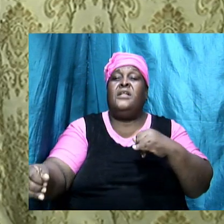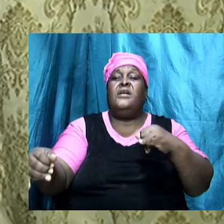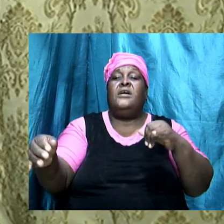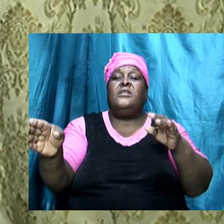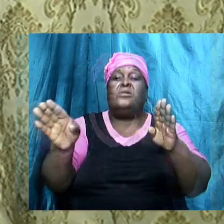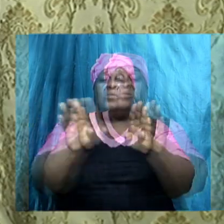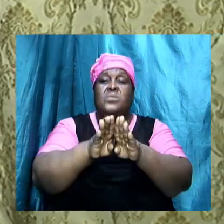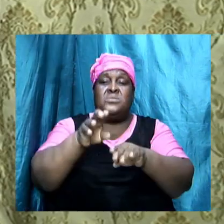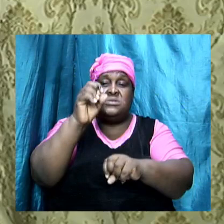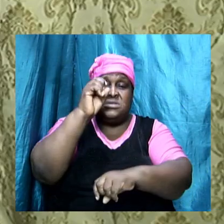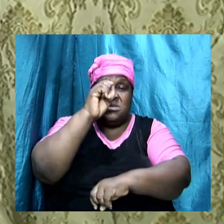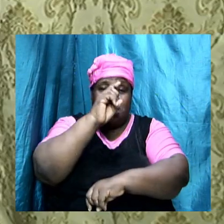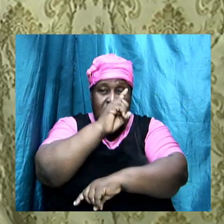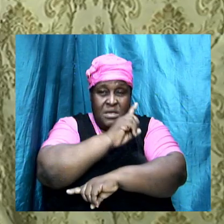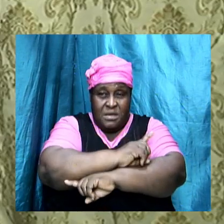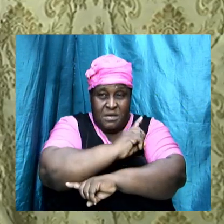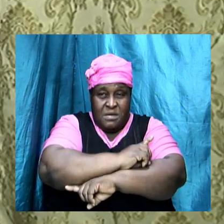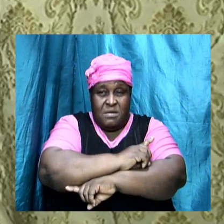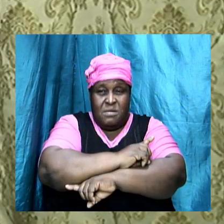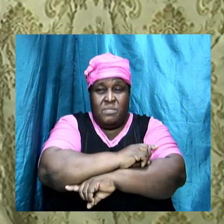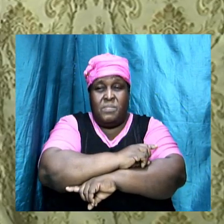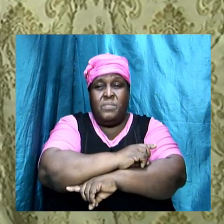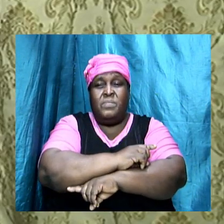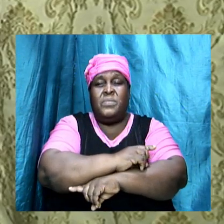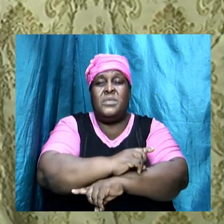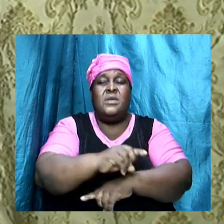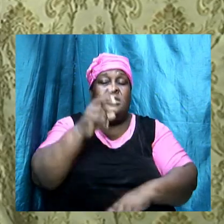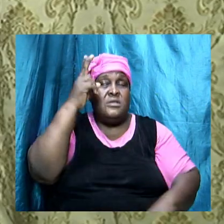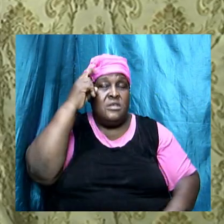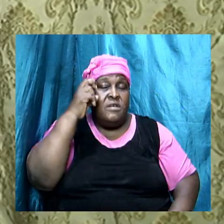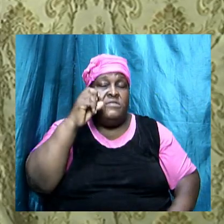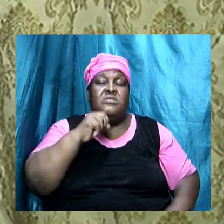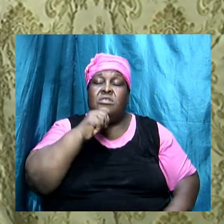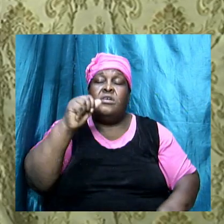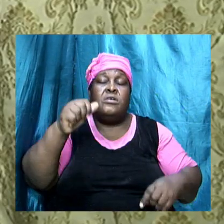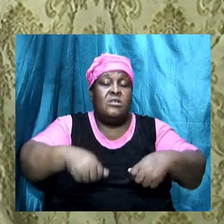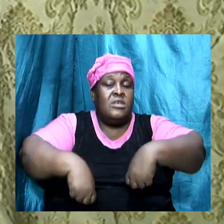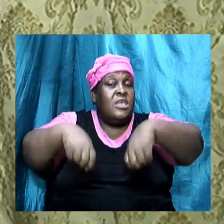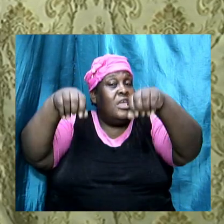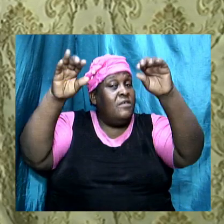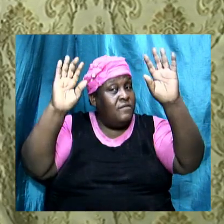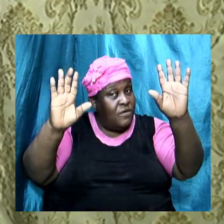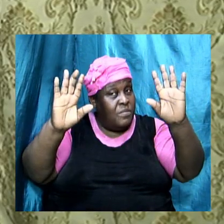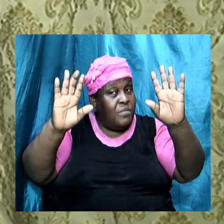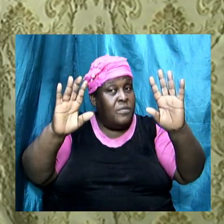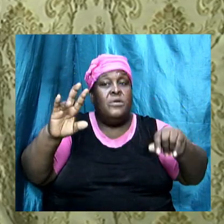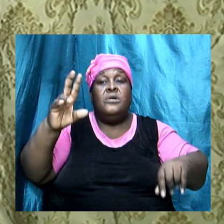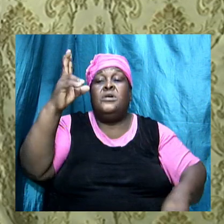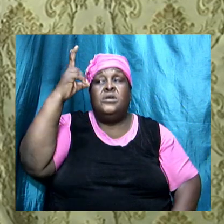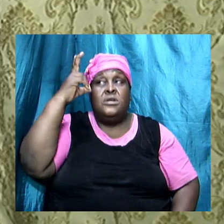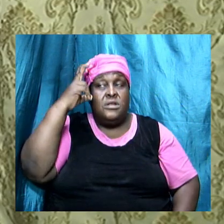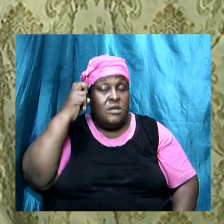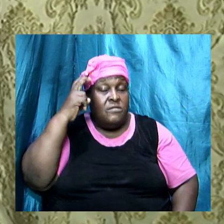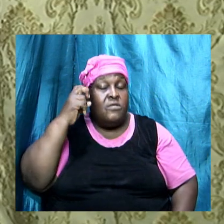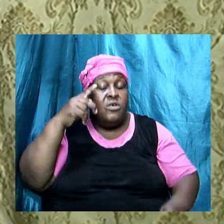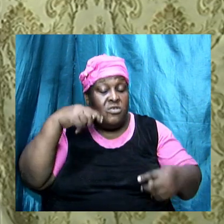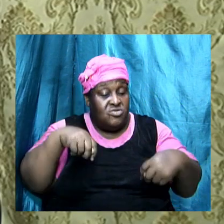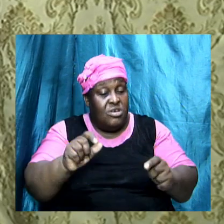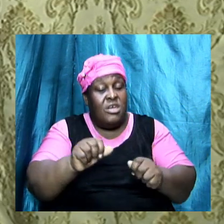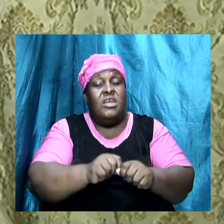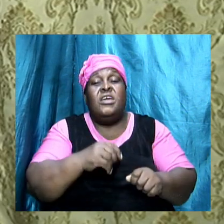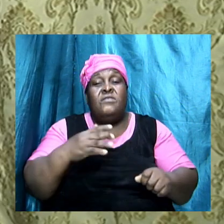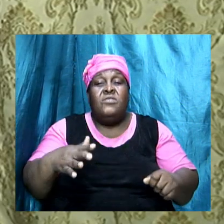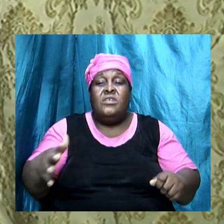adversary will not relent. Knowing that he is not going to give up and he is going to try everything. Amen. To